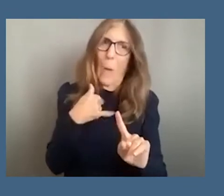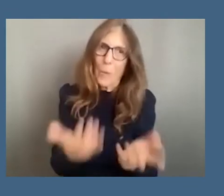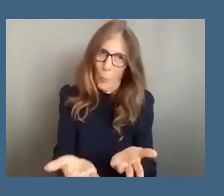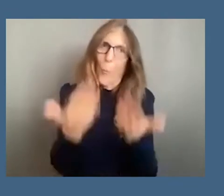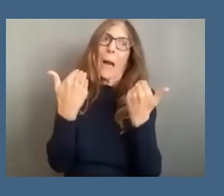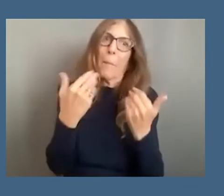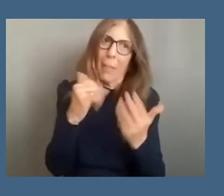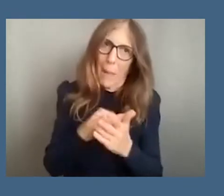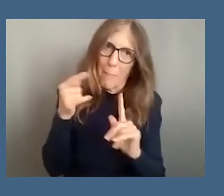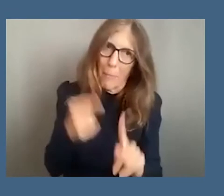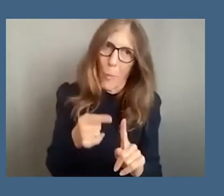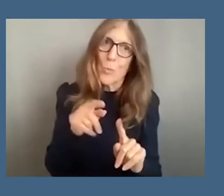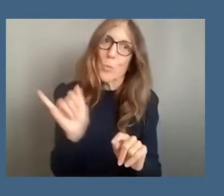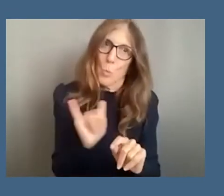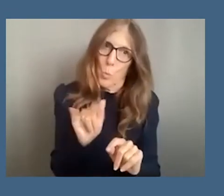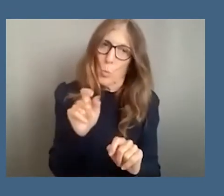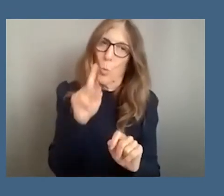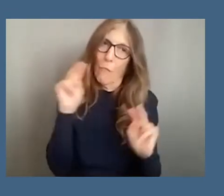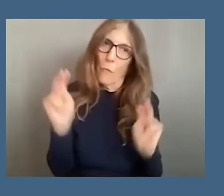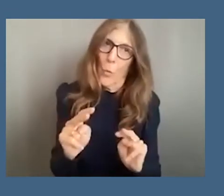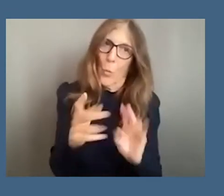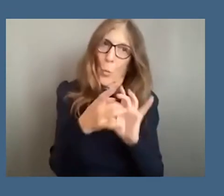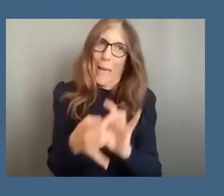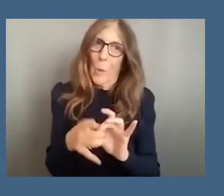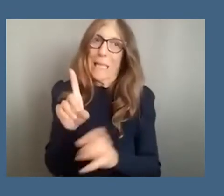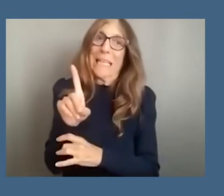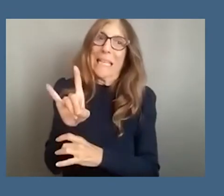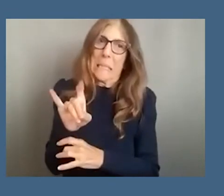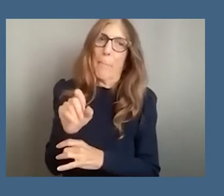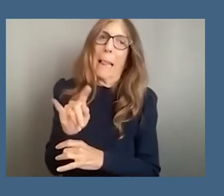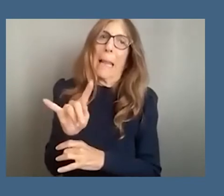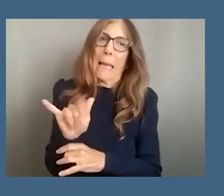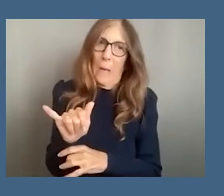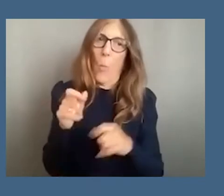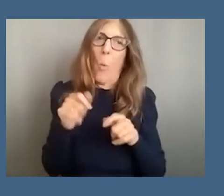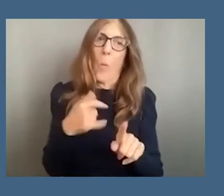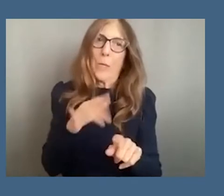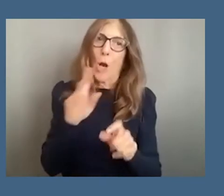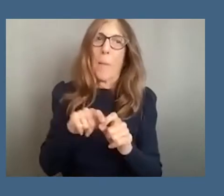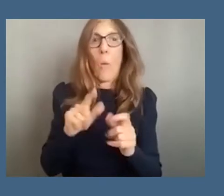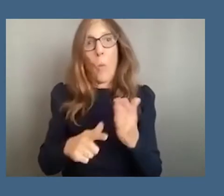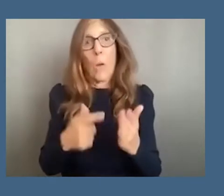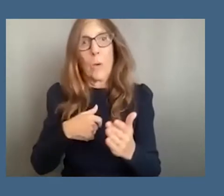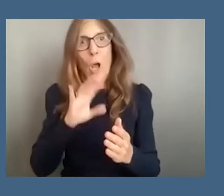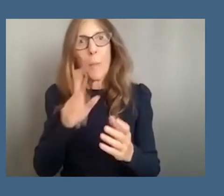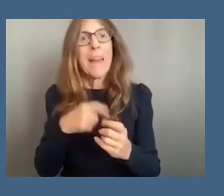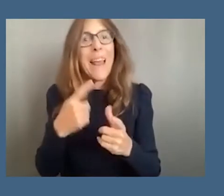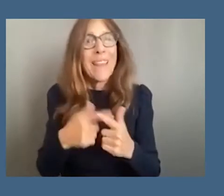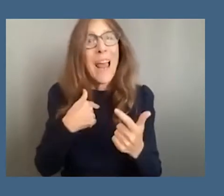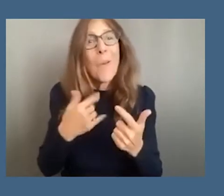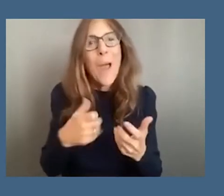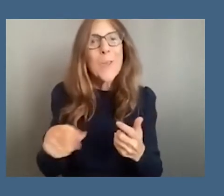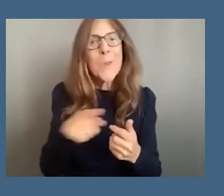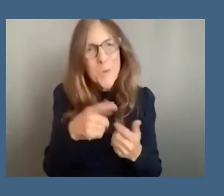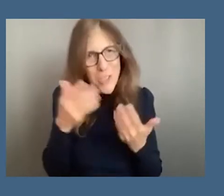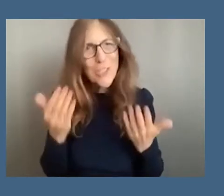disability as it relates to the matters that are on the table and then i wish for everybody to turn off the turn on their mics